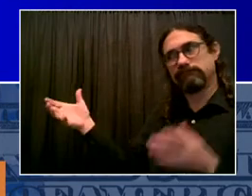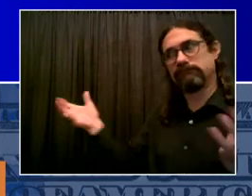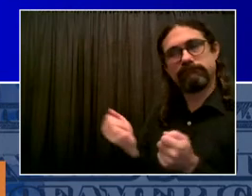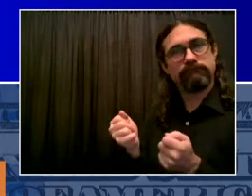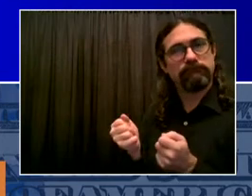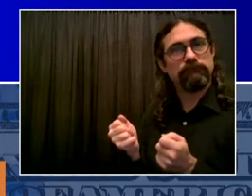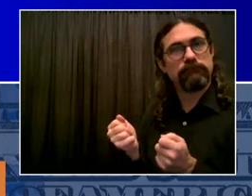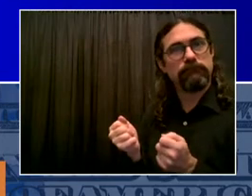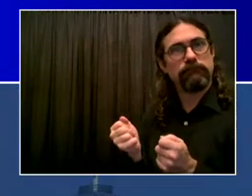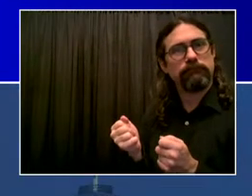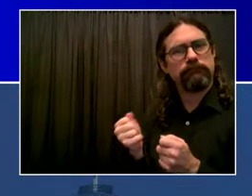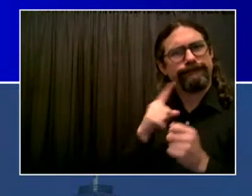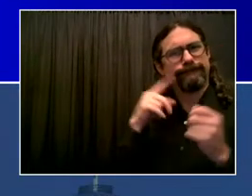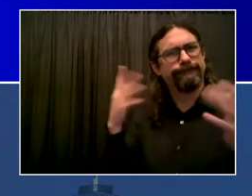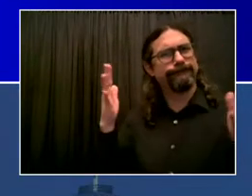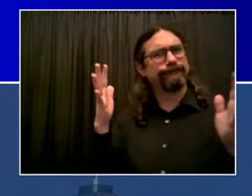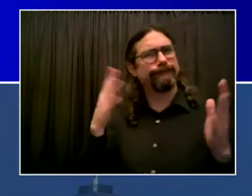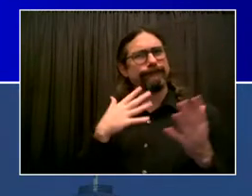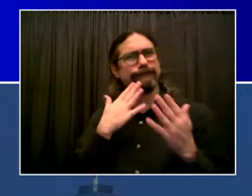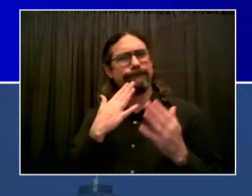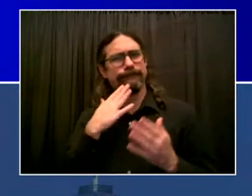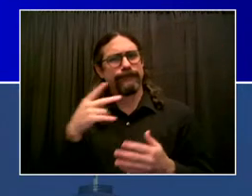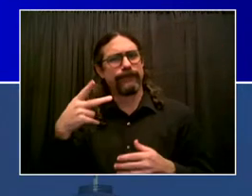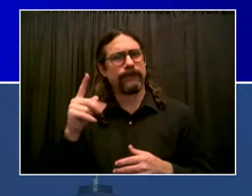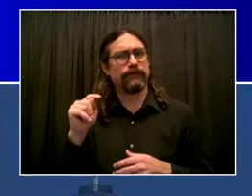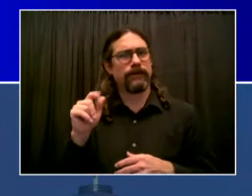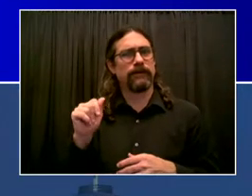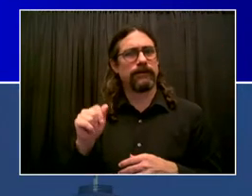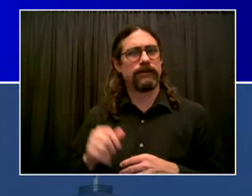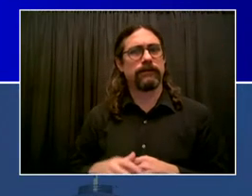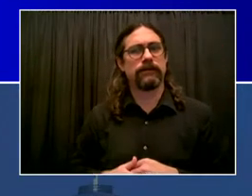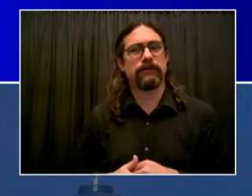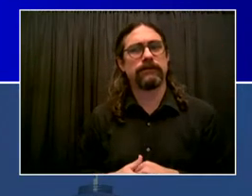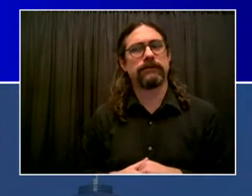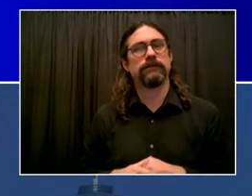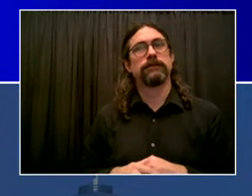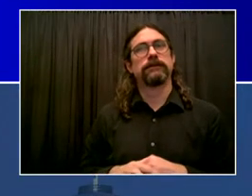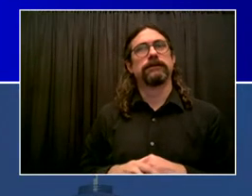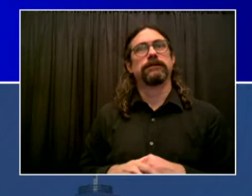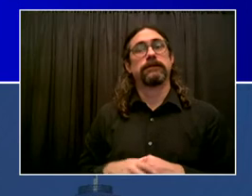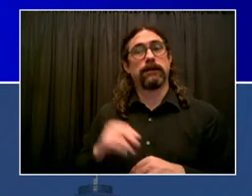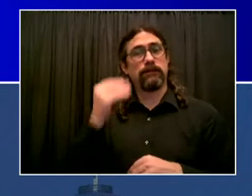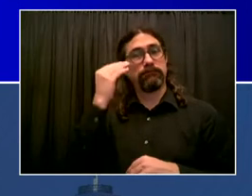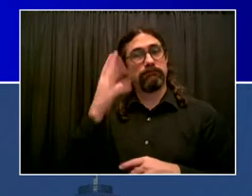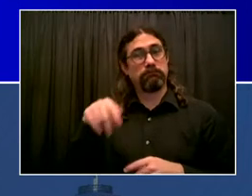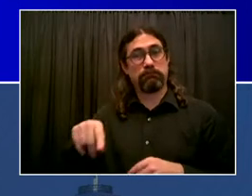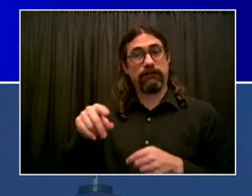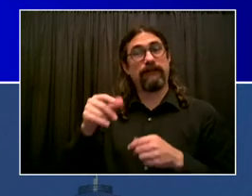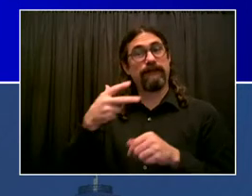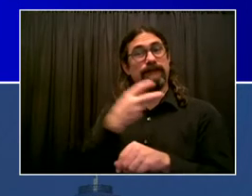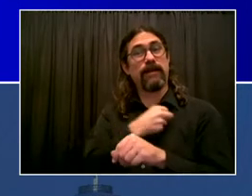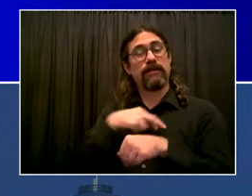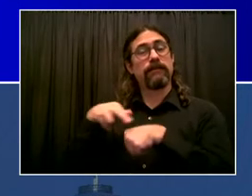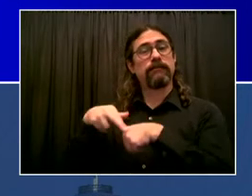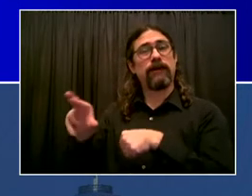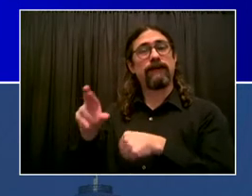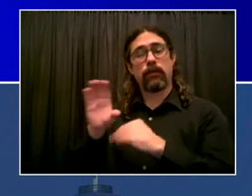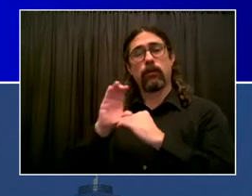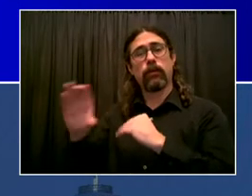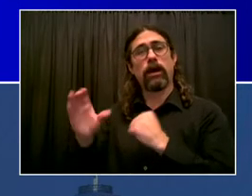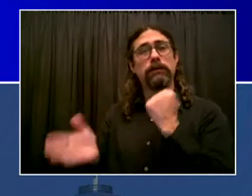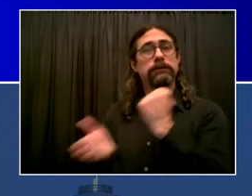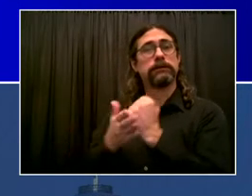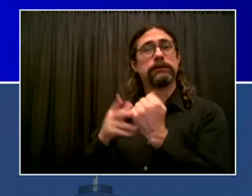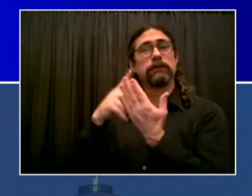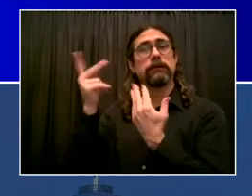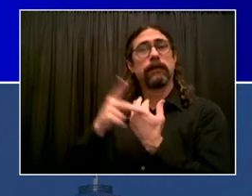the referral bonus program. We're adding another $3 million to it to take us through January of 2022. Anybody out there,